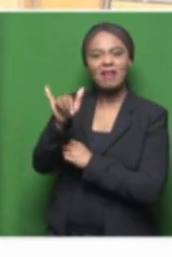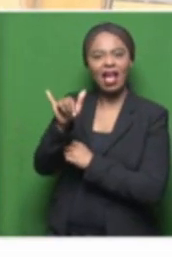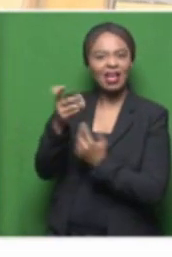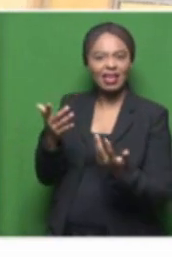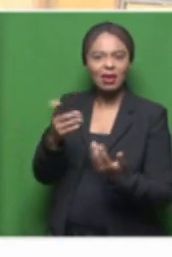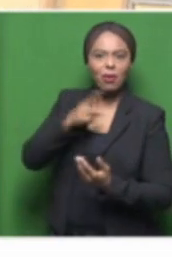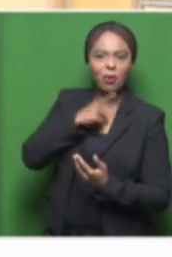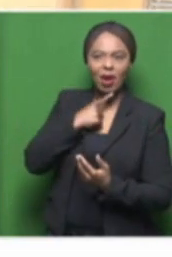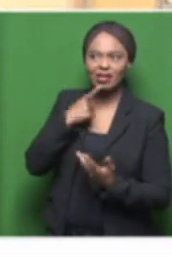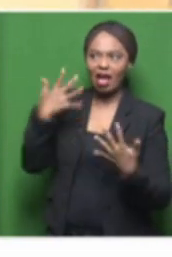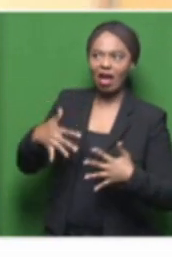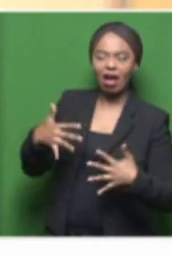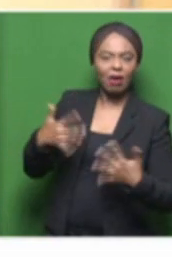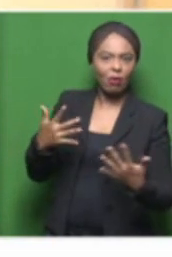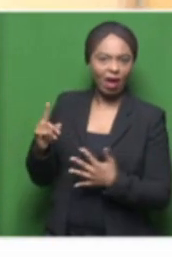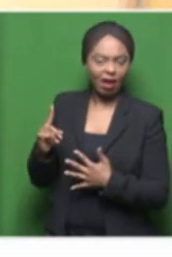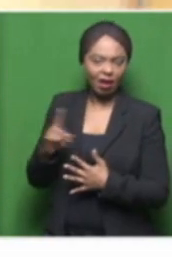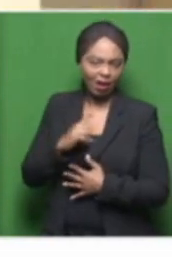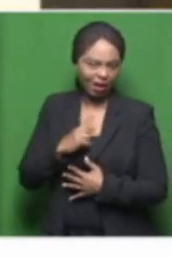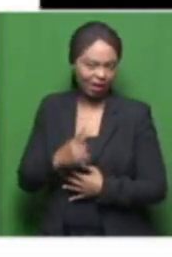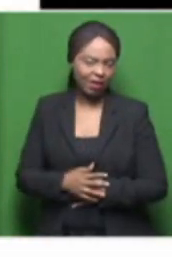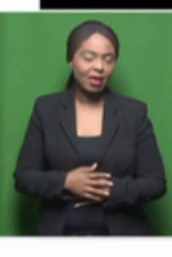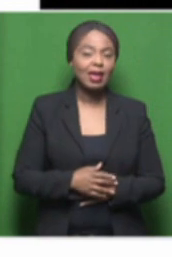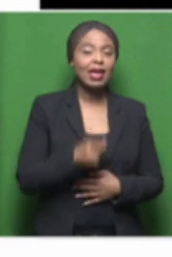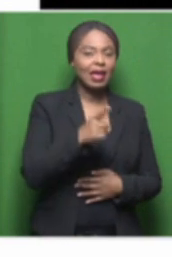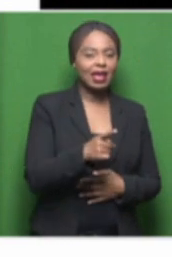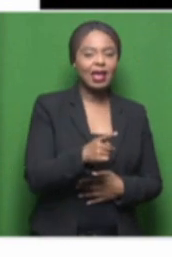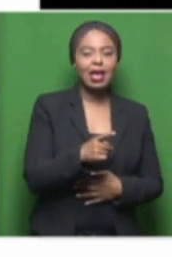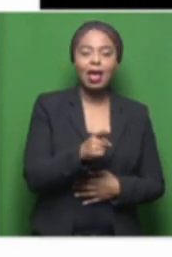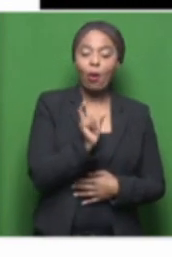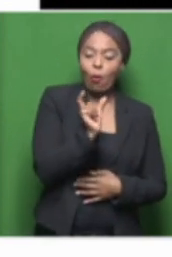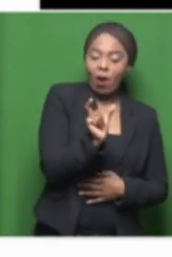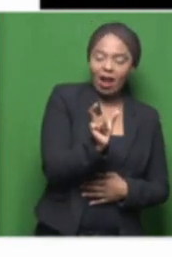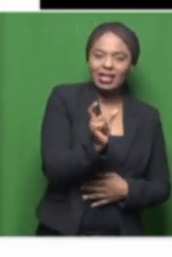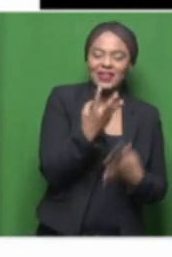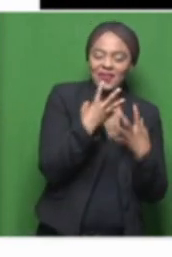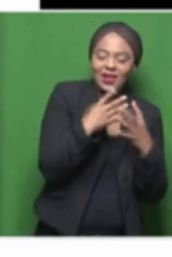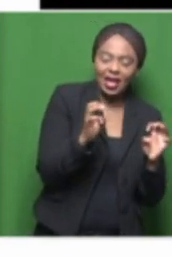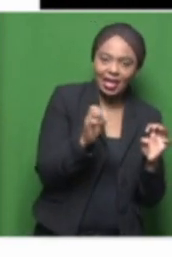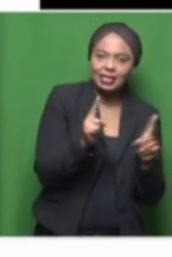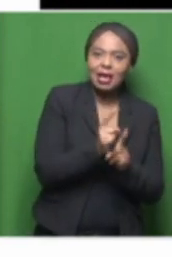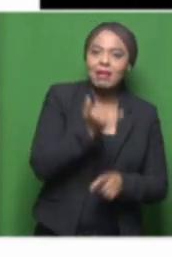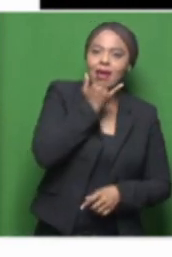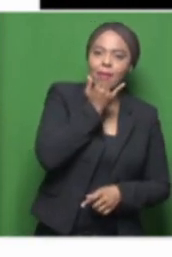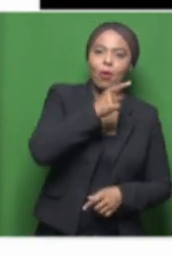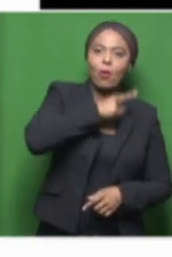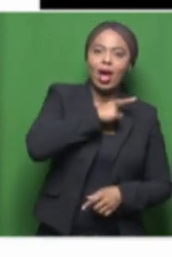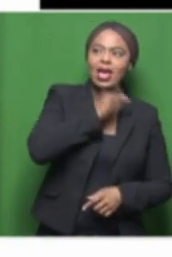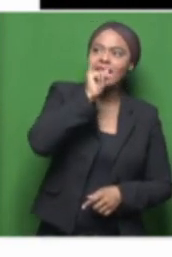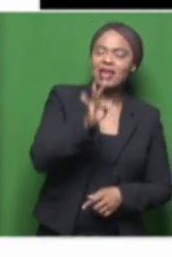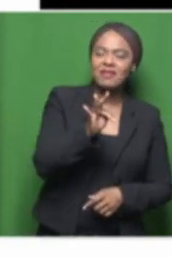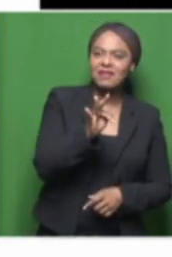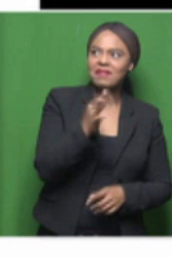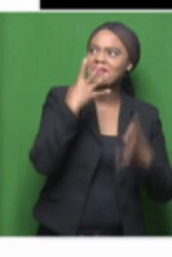OK, I view birds as free and happy because they get to fly and they just get